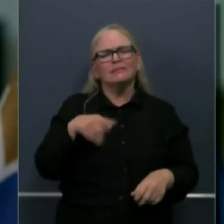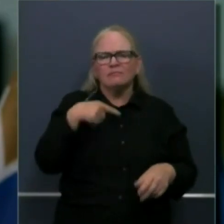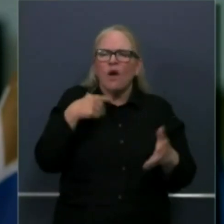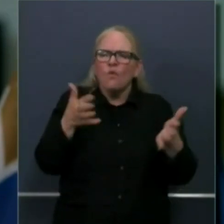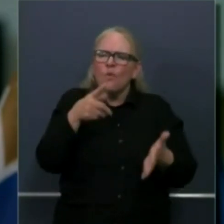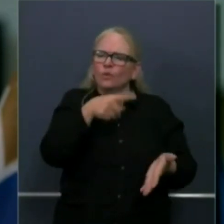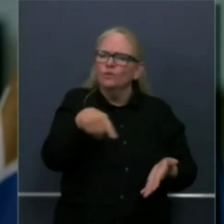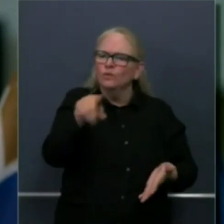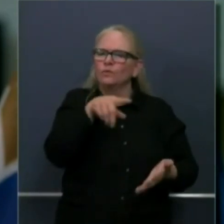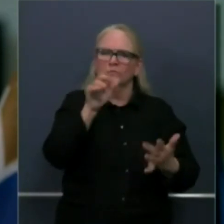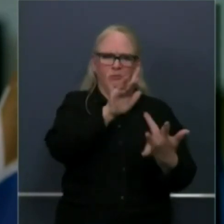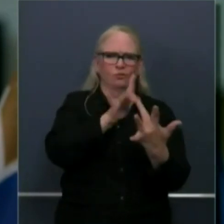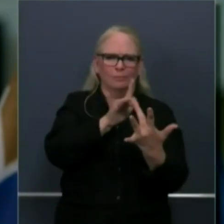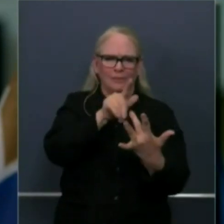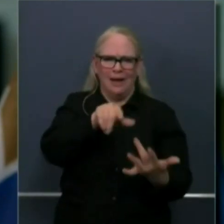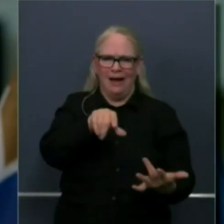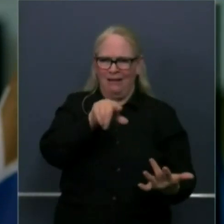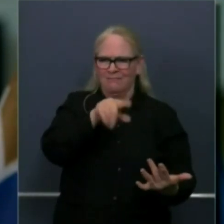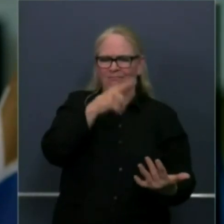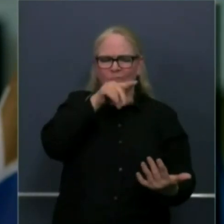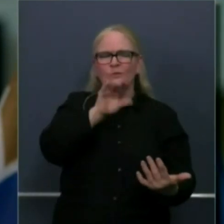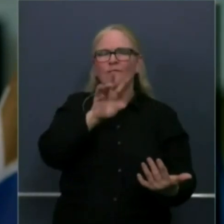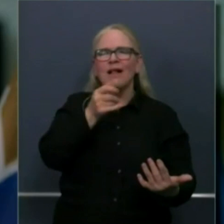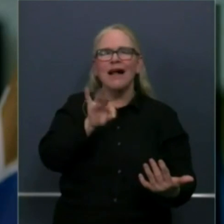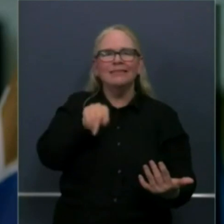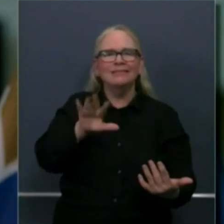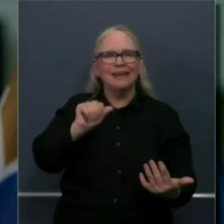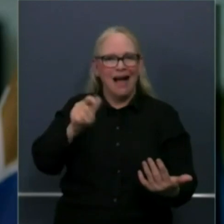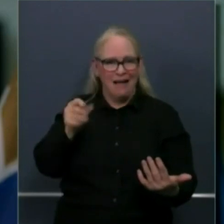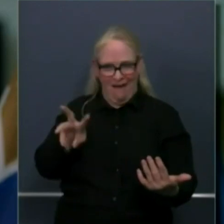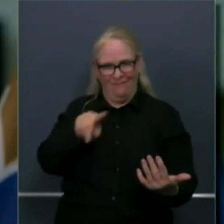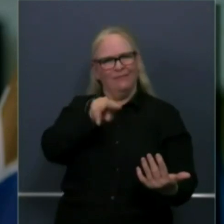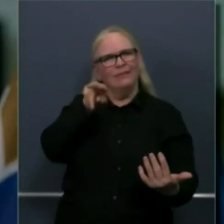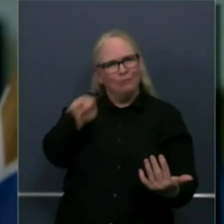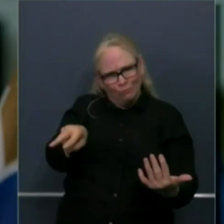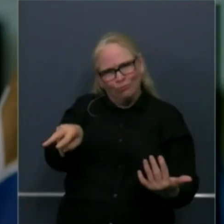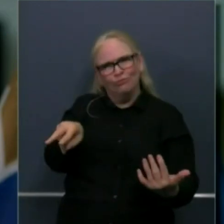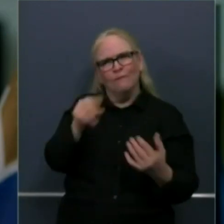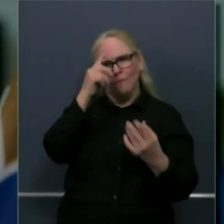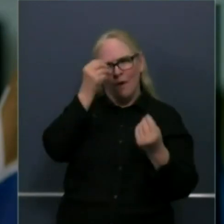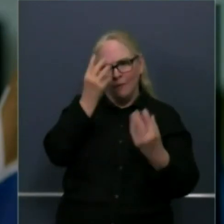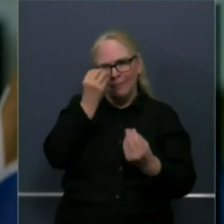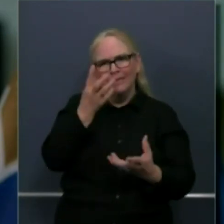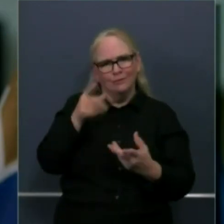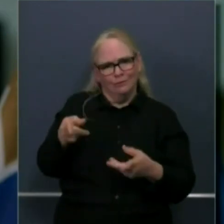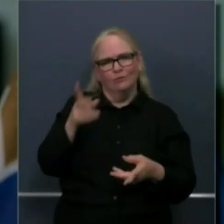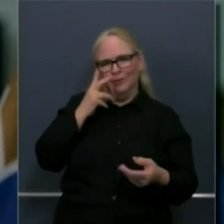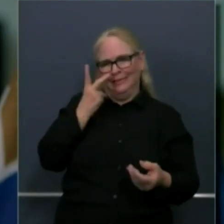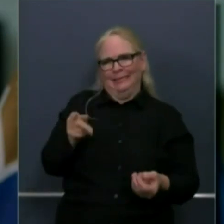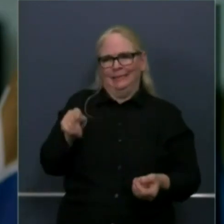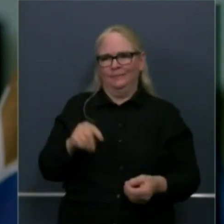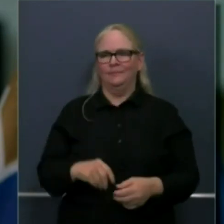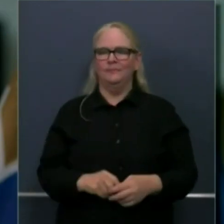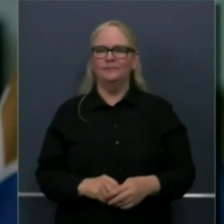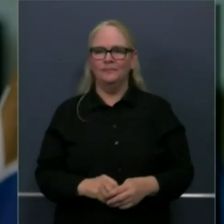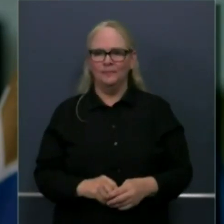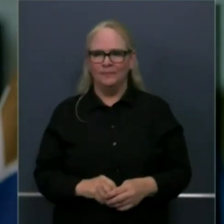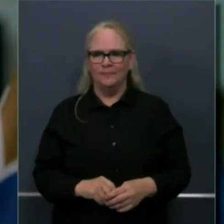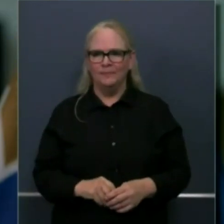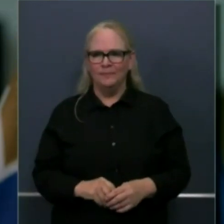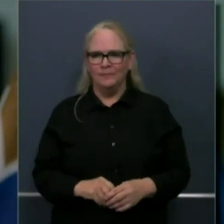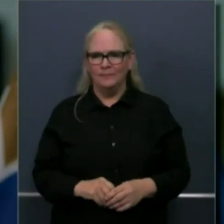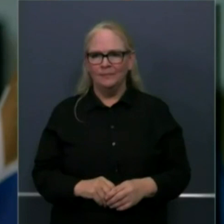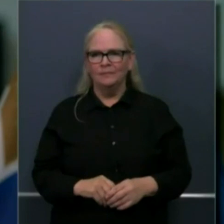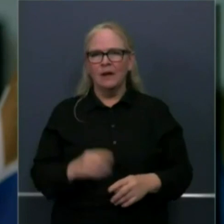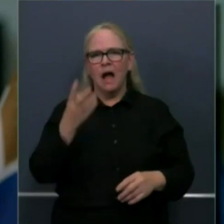dynamic website updated on a consistent basis and in that respect i also want to make something um also i'll make